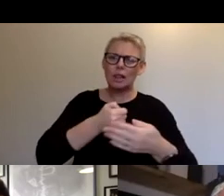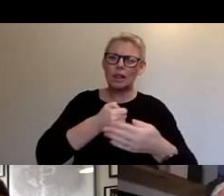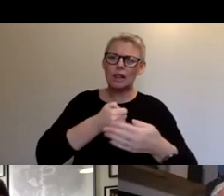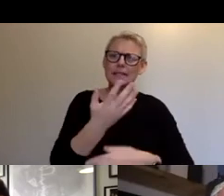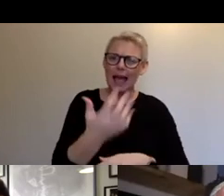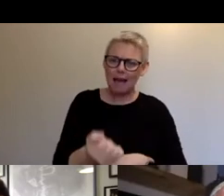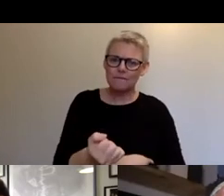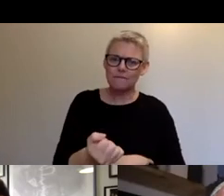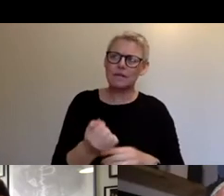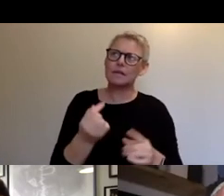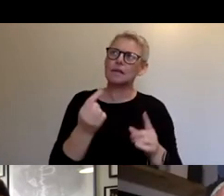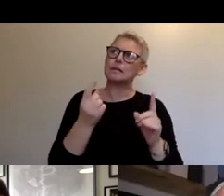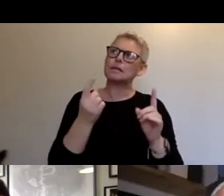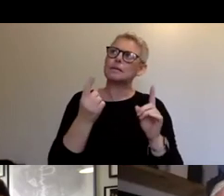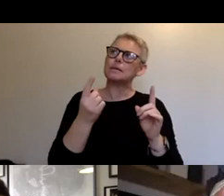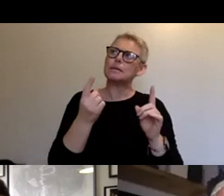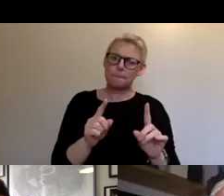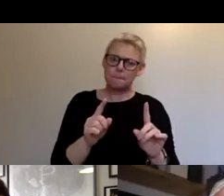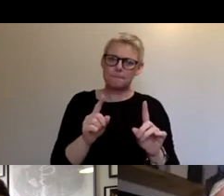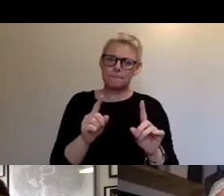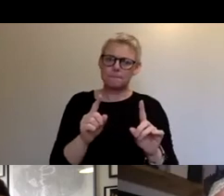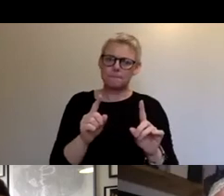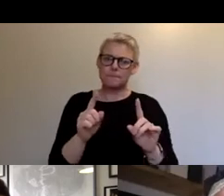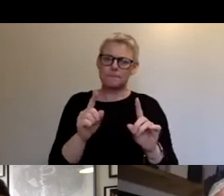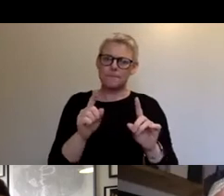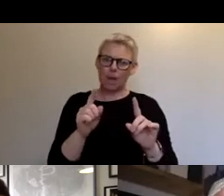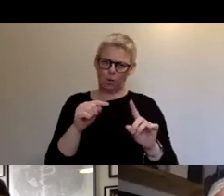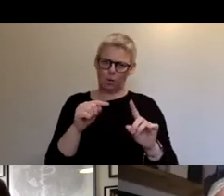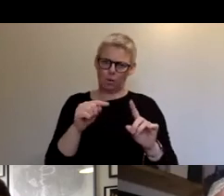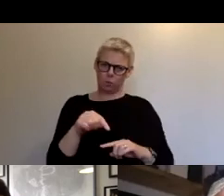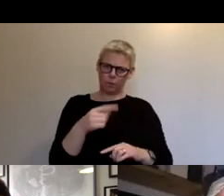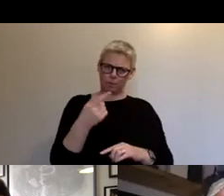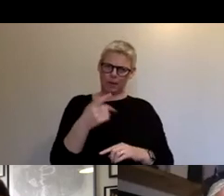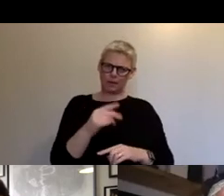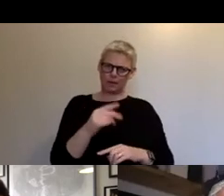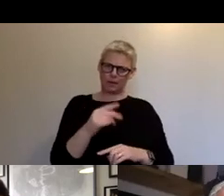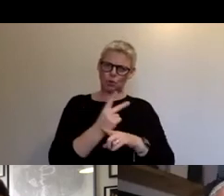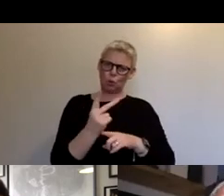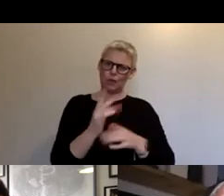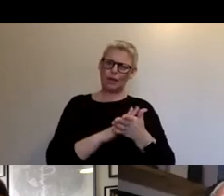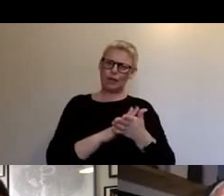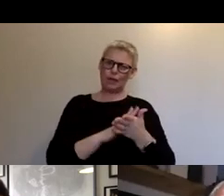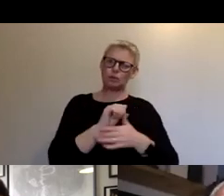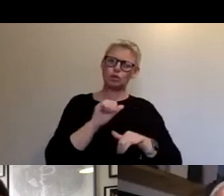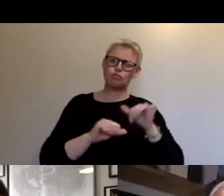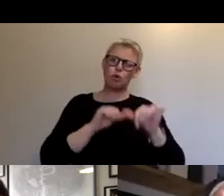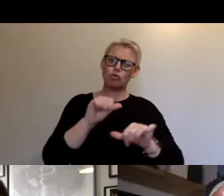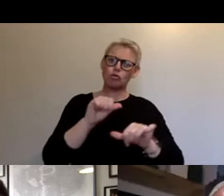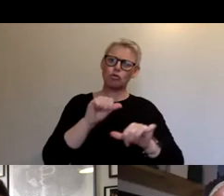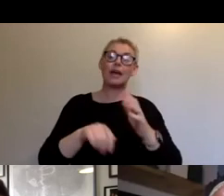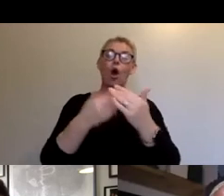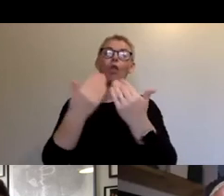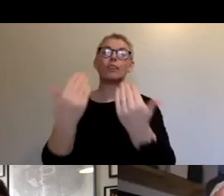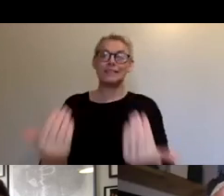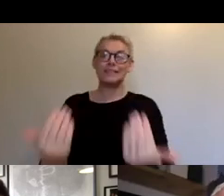presentation, I talked about, um, the two week cultural program. That we had before the live stream on carnival day. And that really enabled